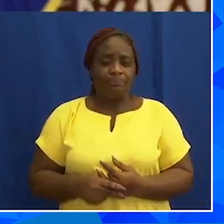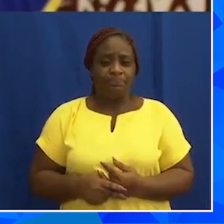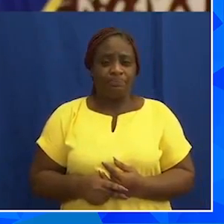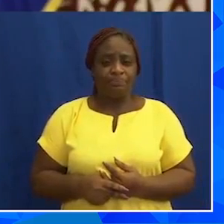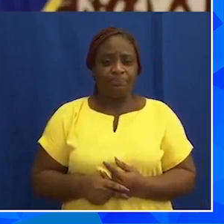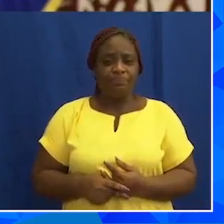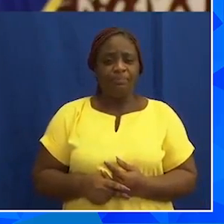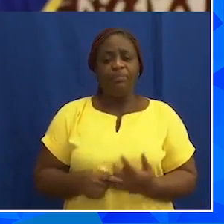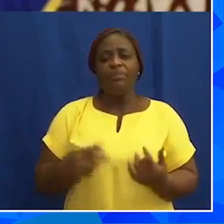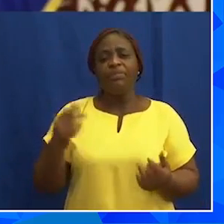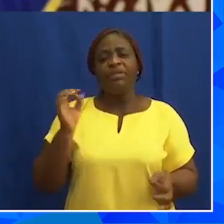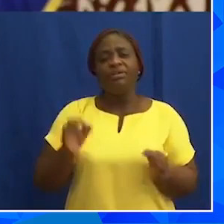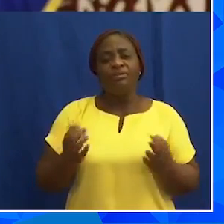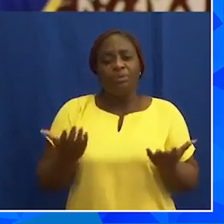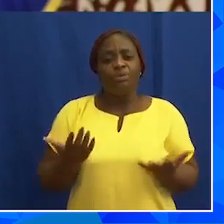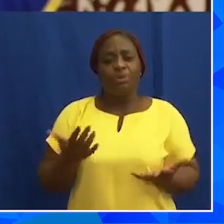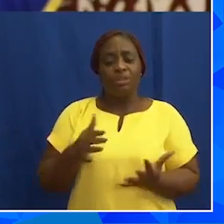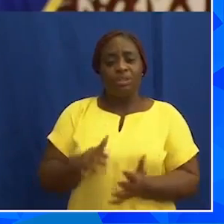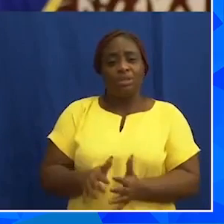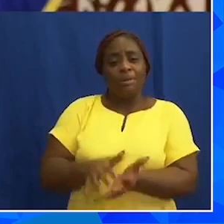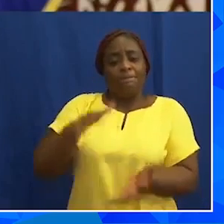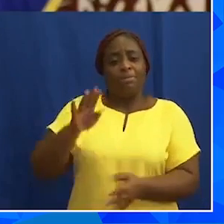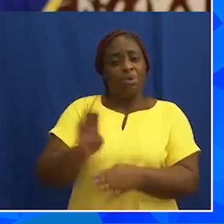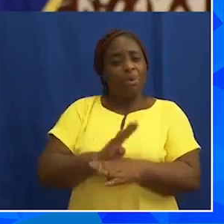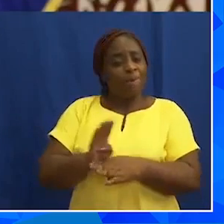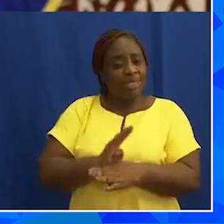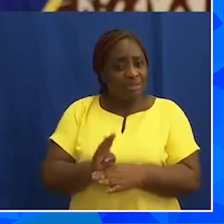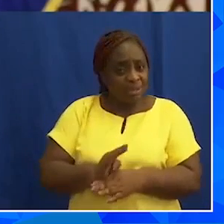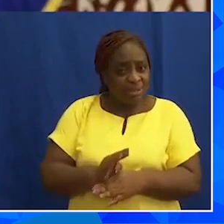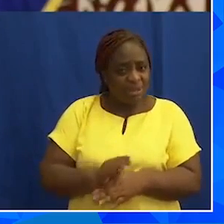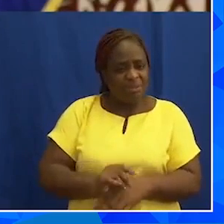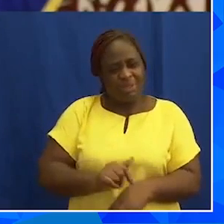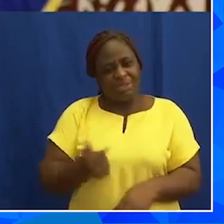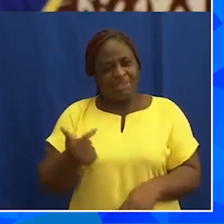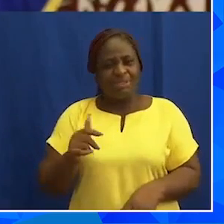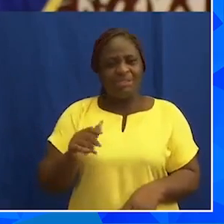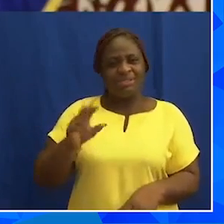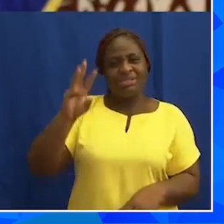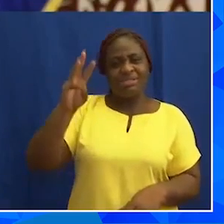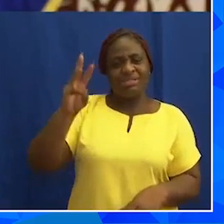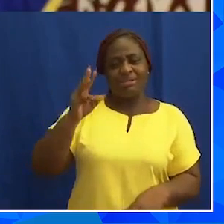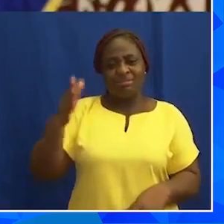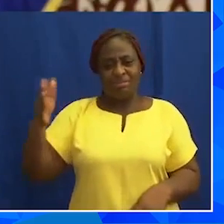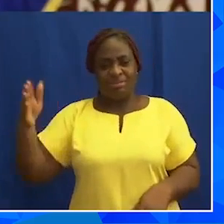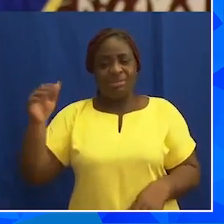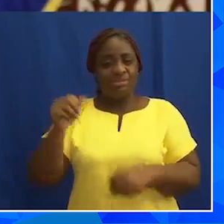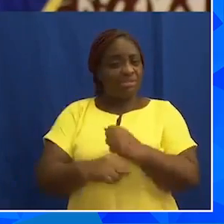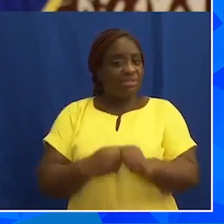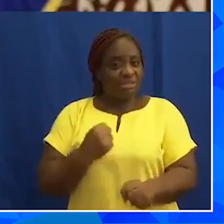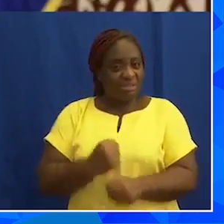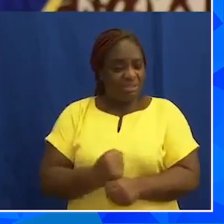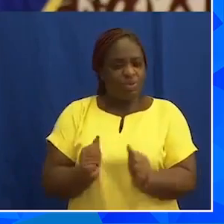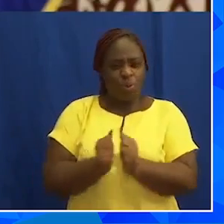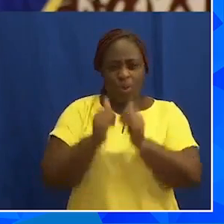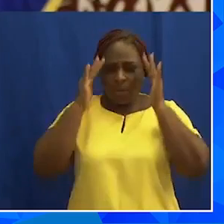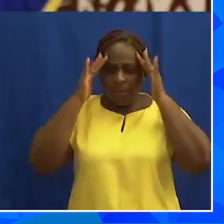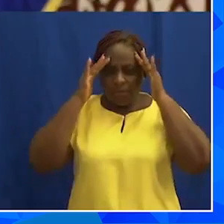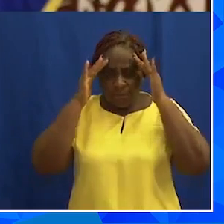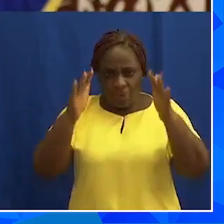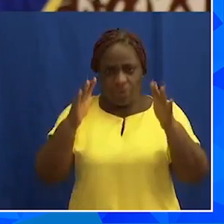restore and sustain macroeconomic stability within the next three to six years, with a focus